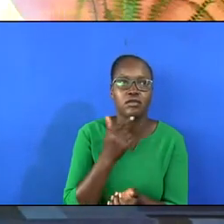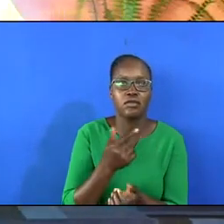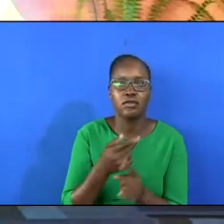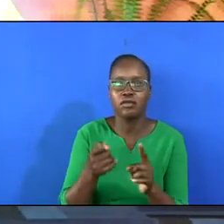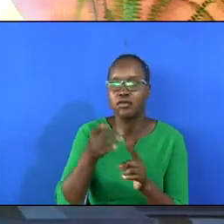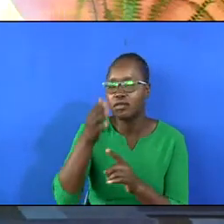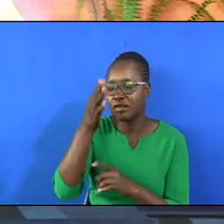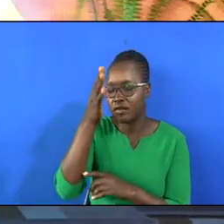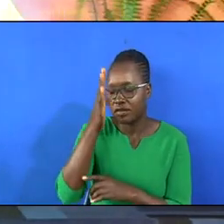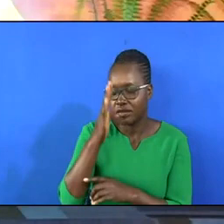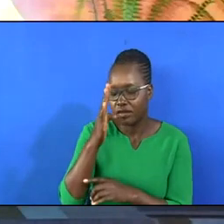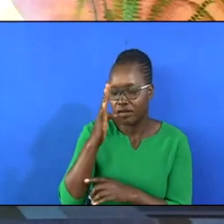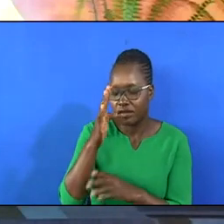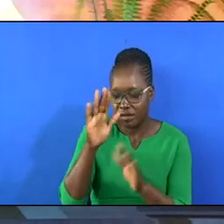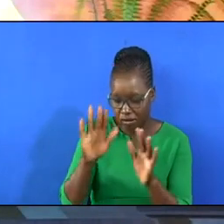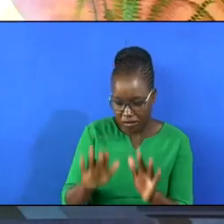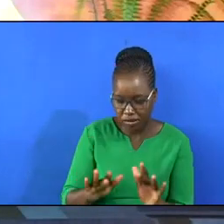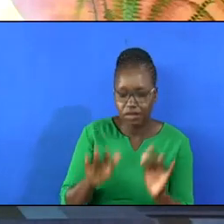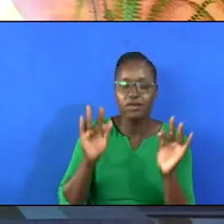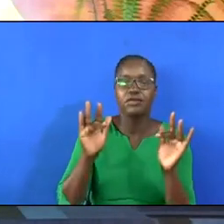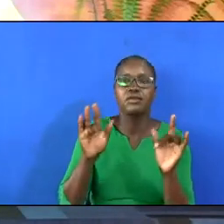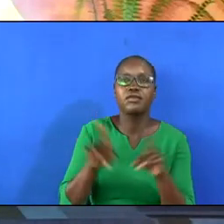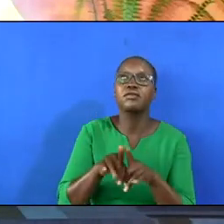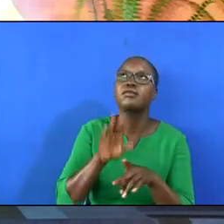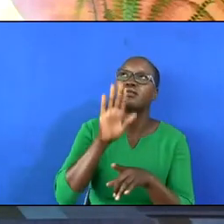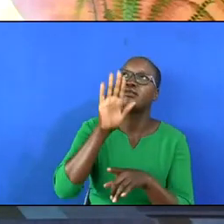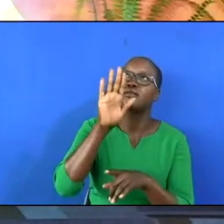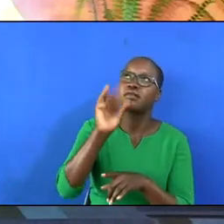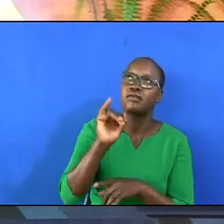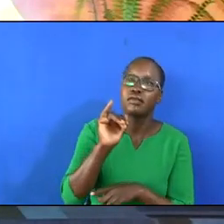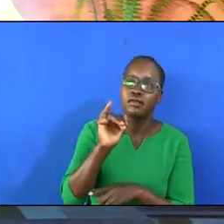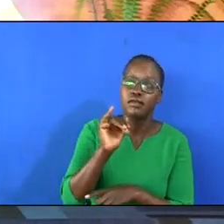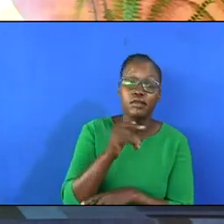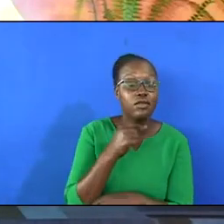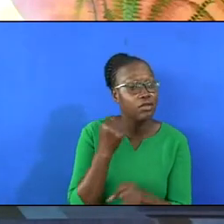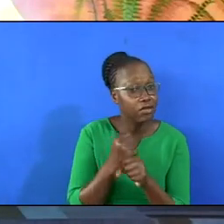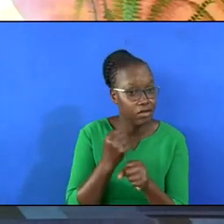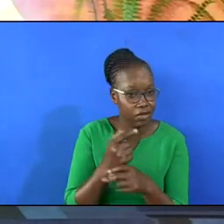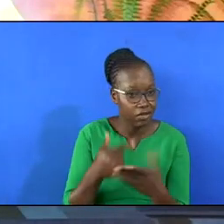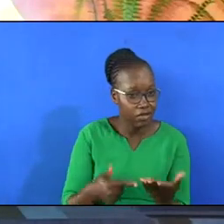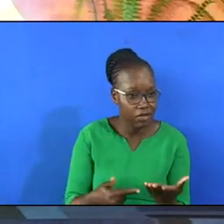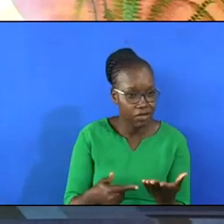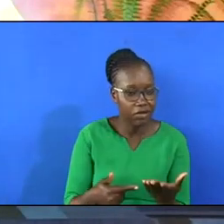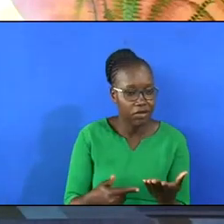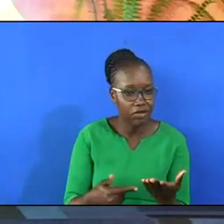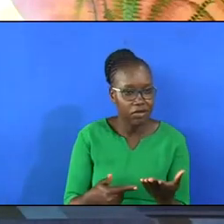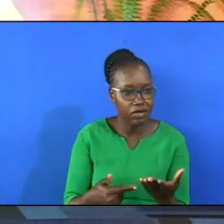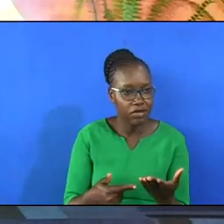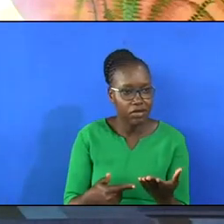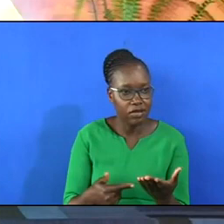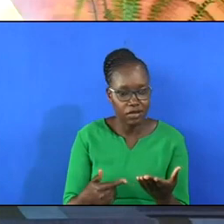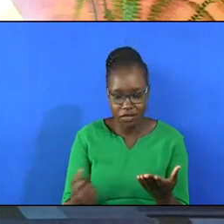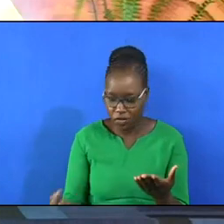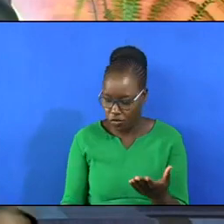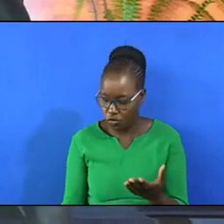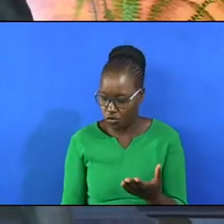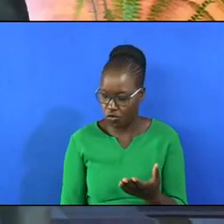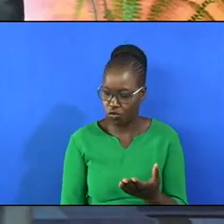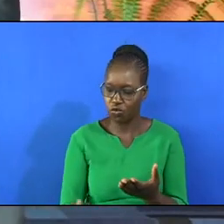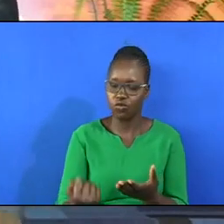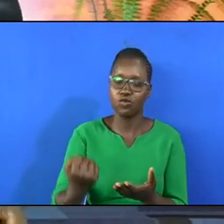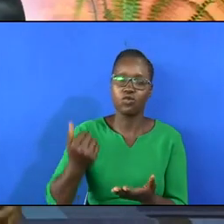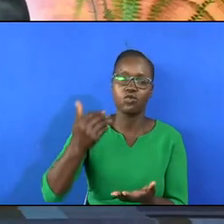God amazing as he is look at what he has done. he raised him up